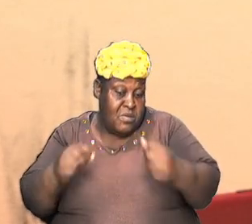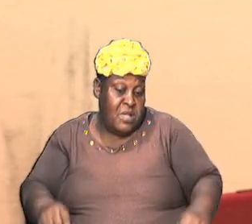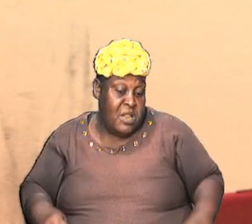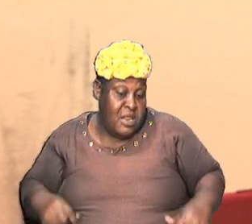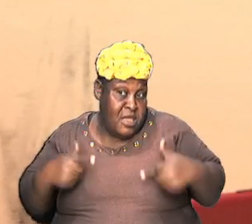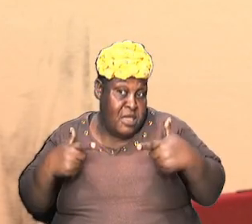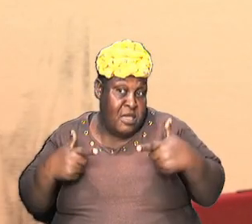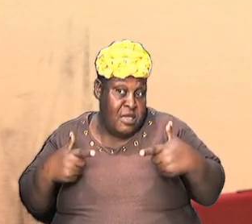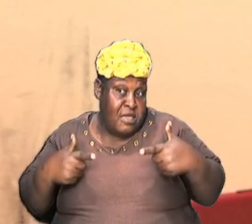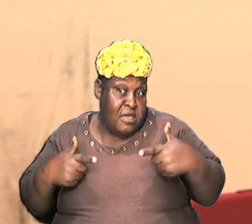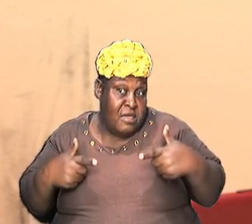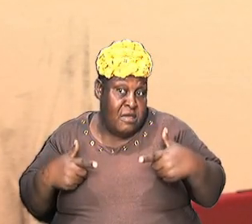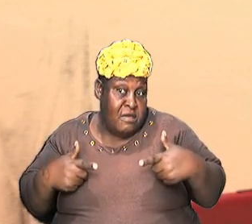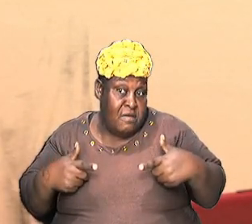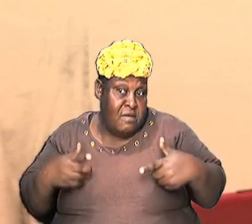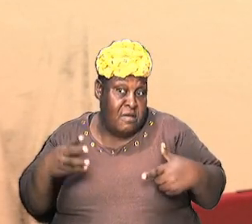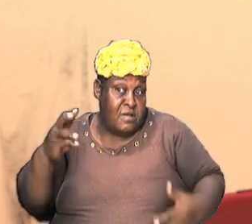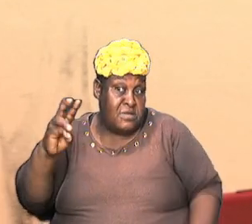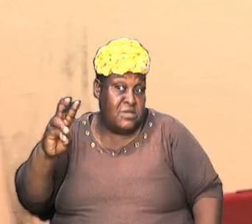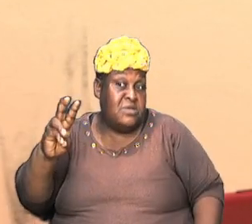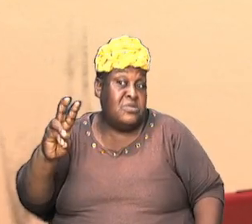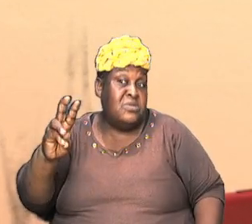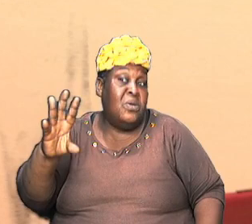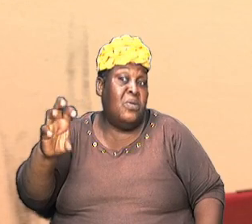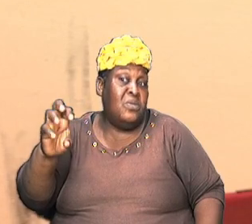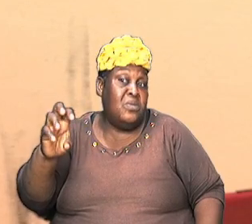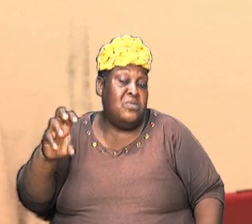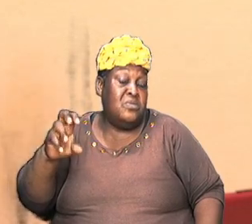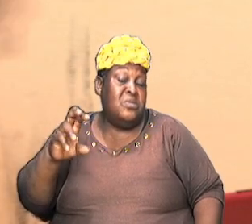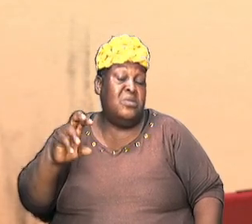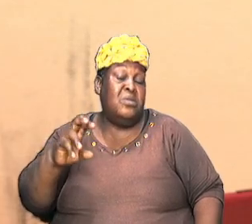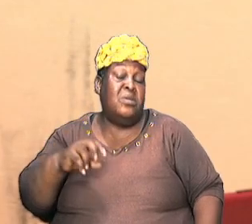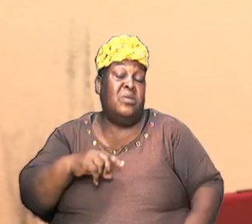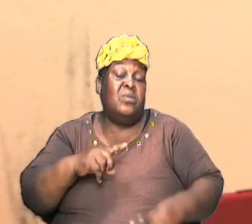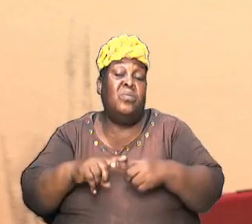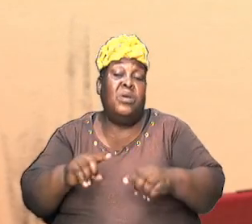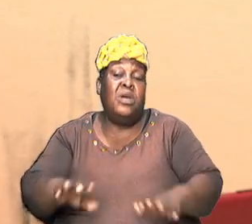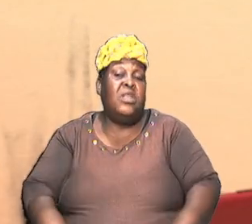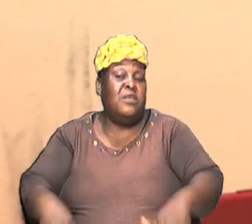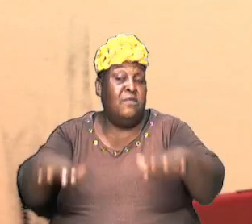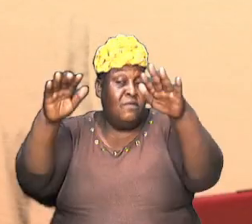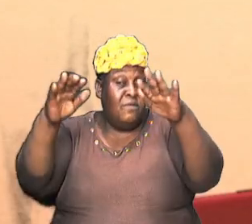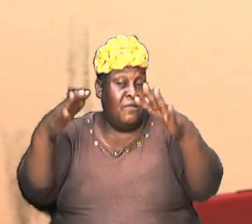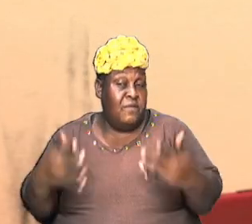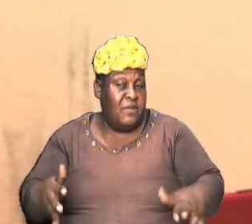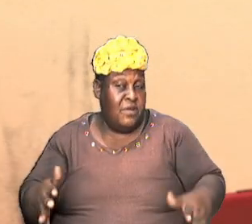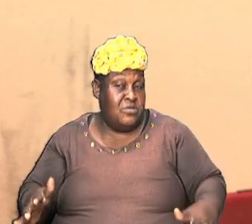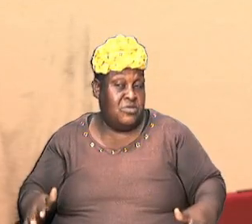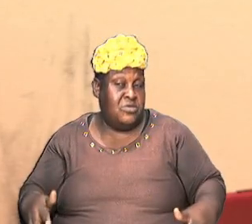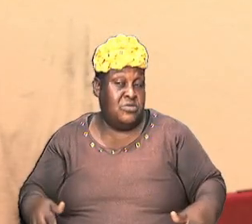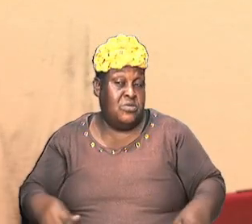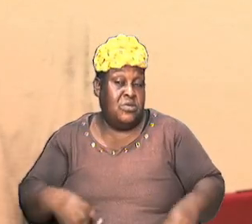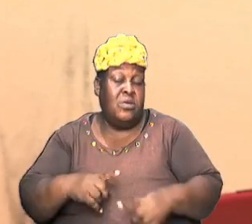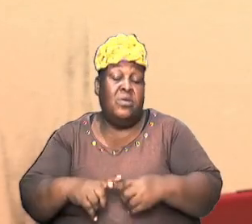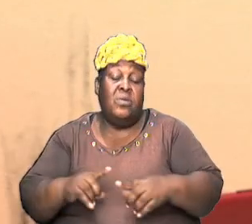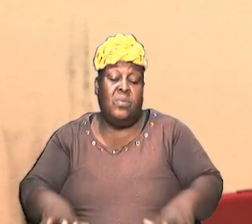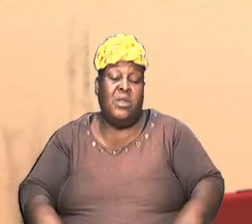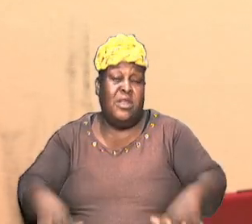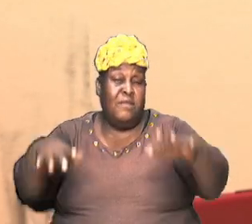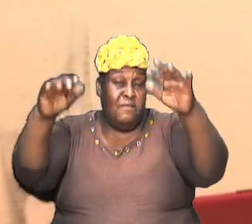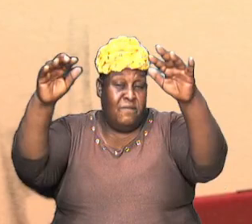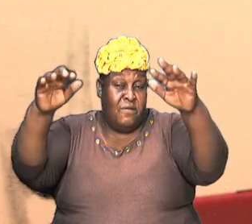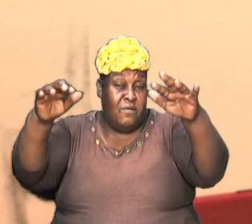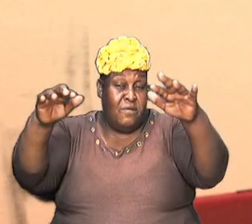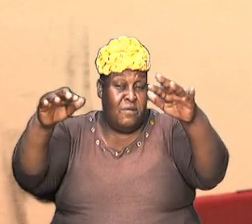about 600 years after the flood most folks don't remember these things after the flood he lived 600